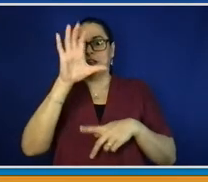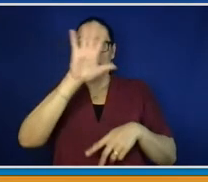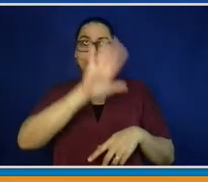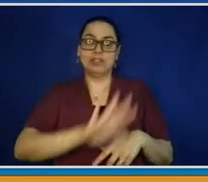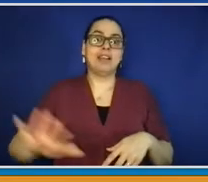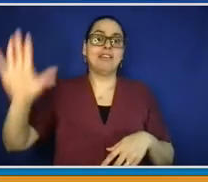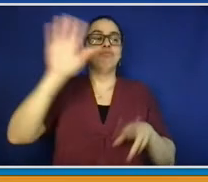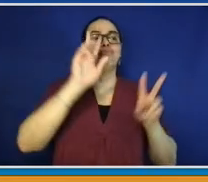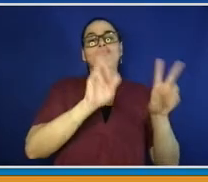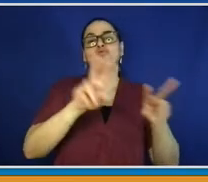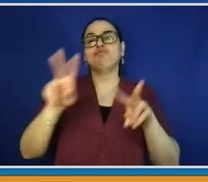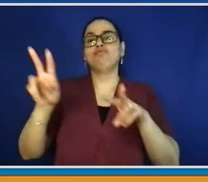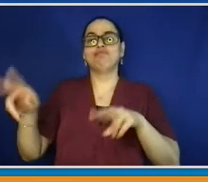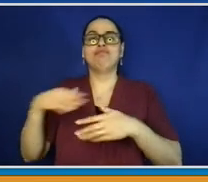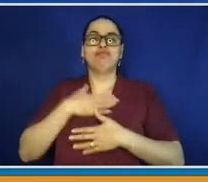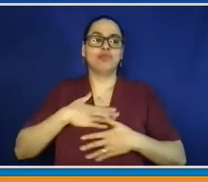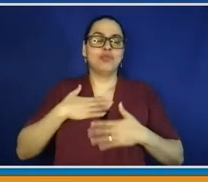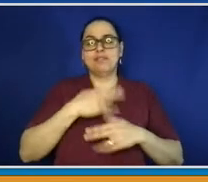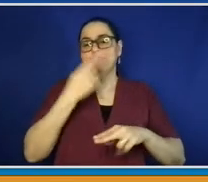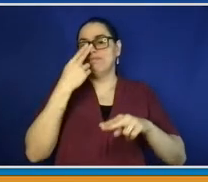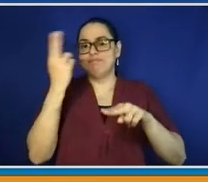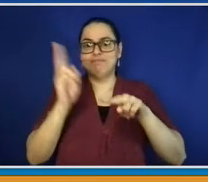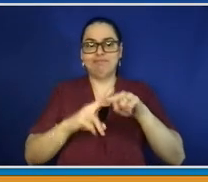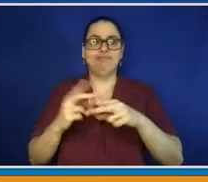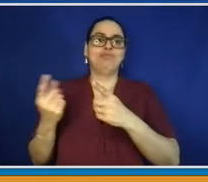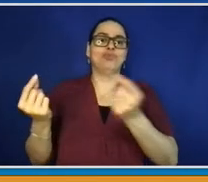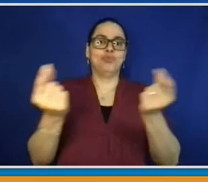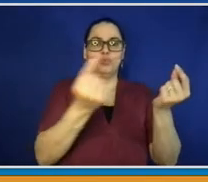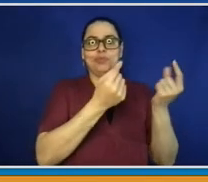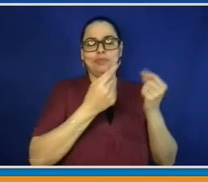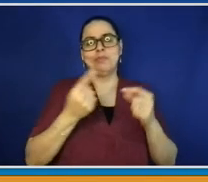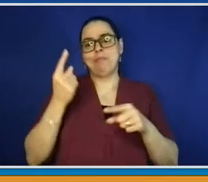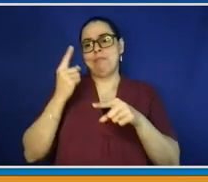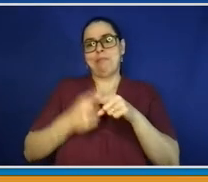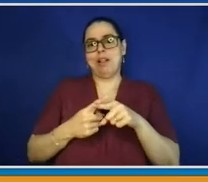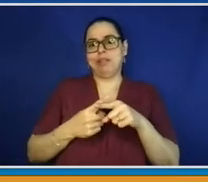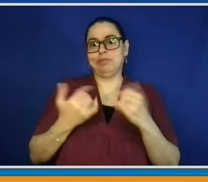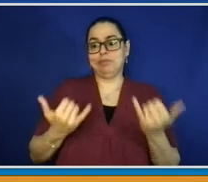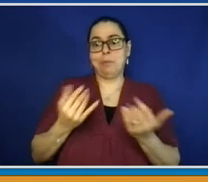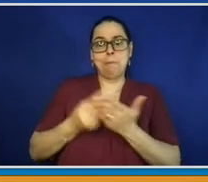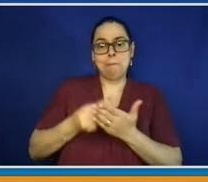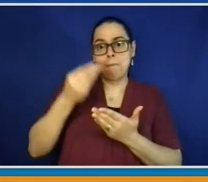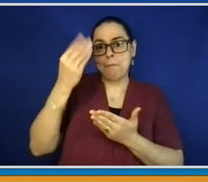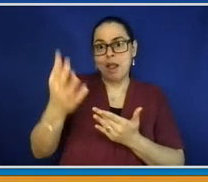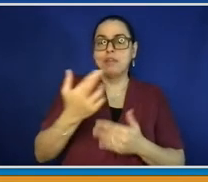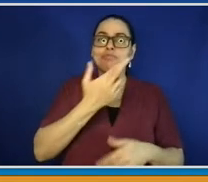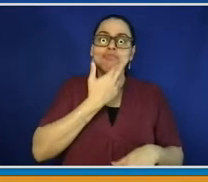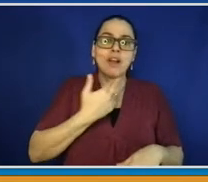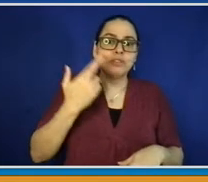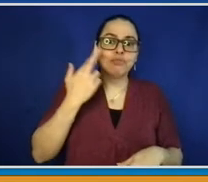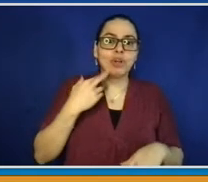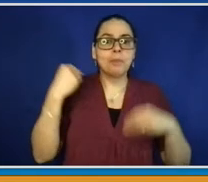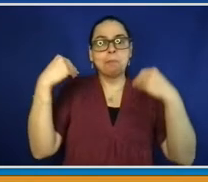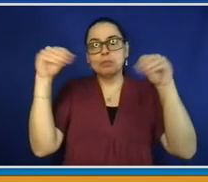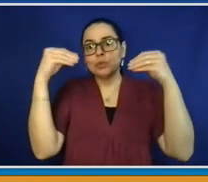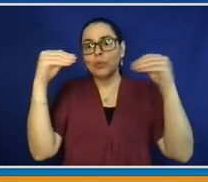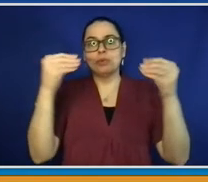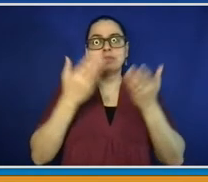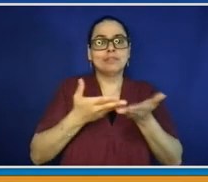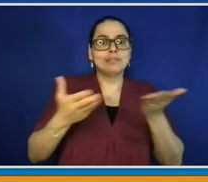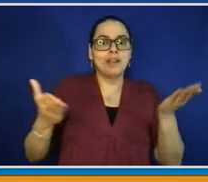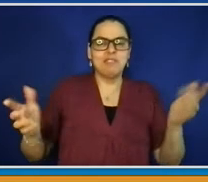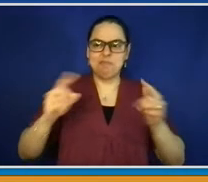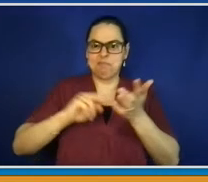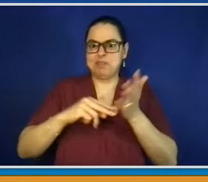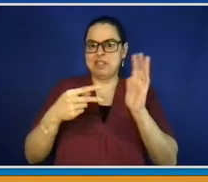Westchester forward. We're creating Beyond Templated Materials with the Go Beyond Without Going Far tagline, which